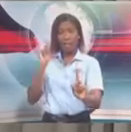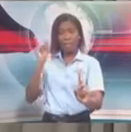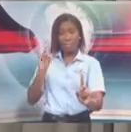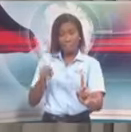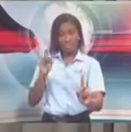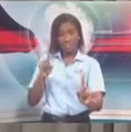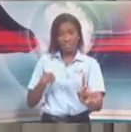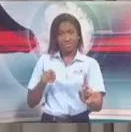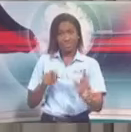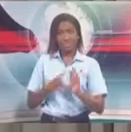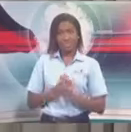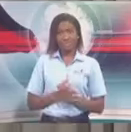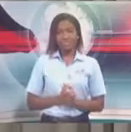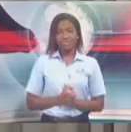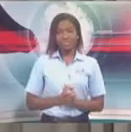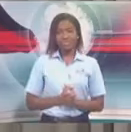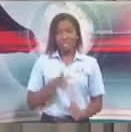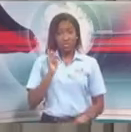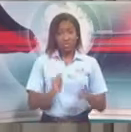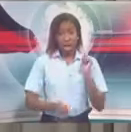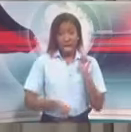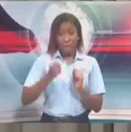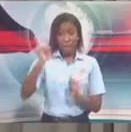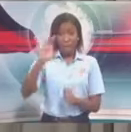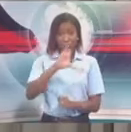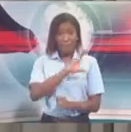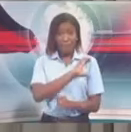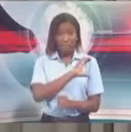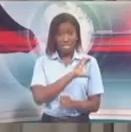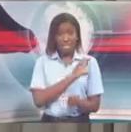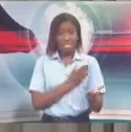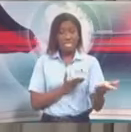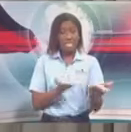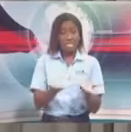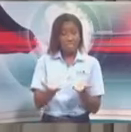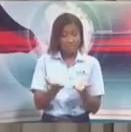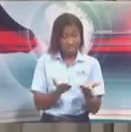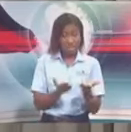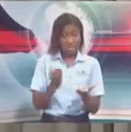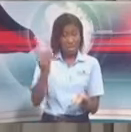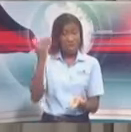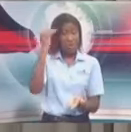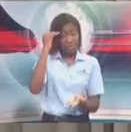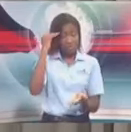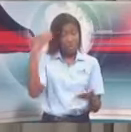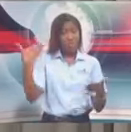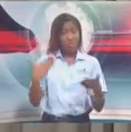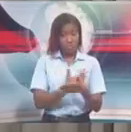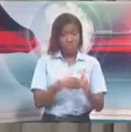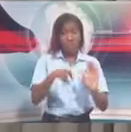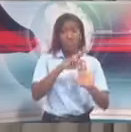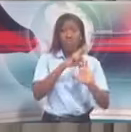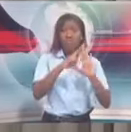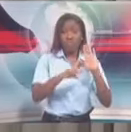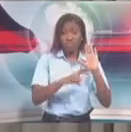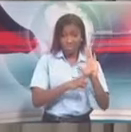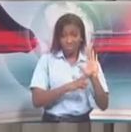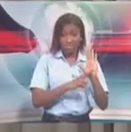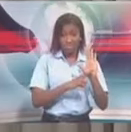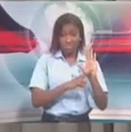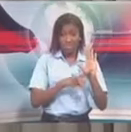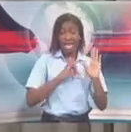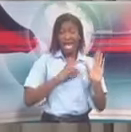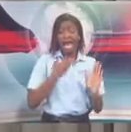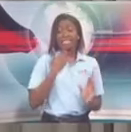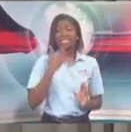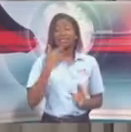The Trinidad and Tobago Police Service were aware of these regulations. I've been in constant communication with the Commissioner of Police